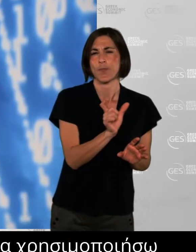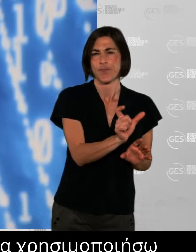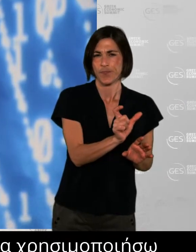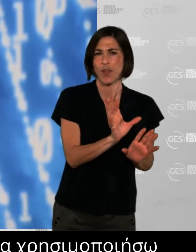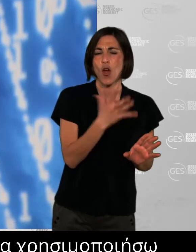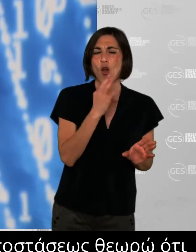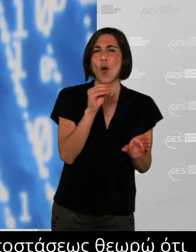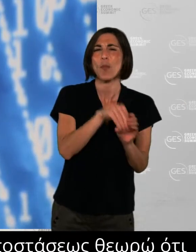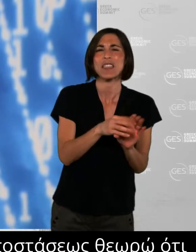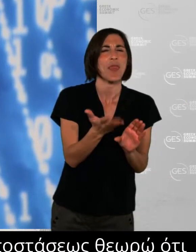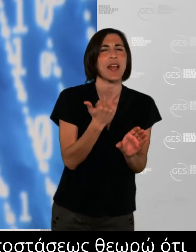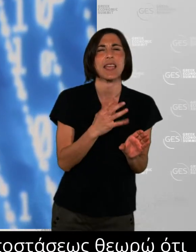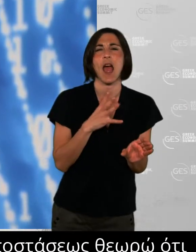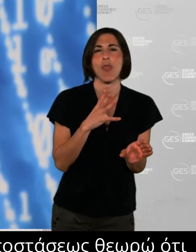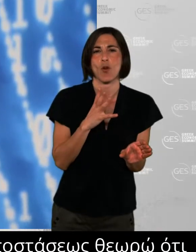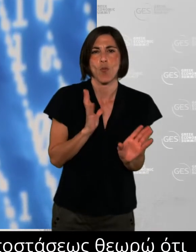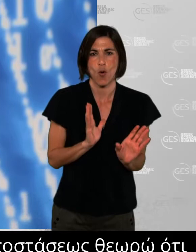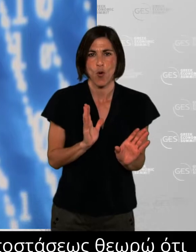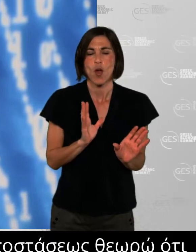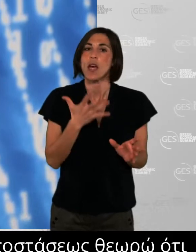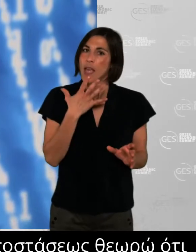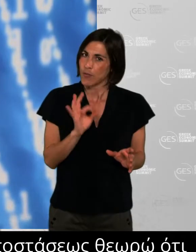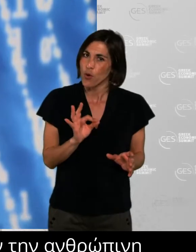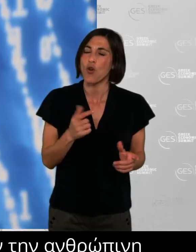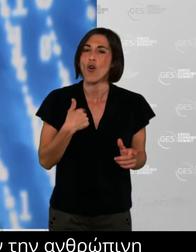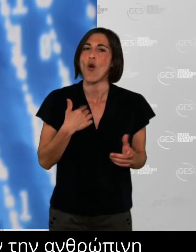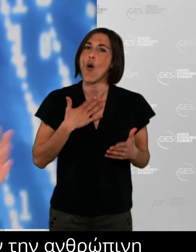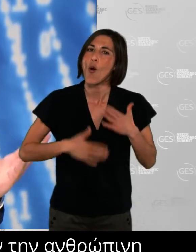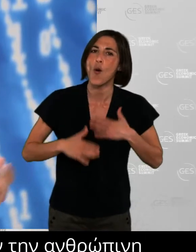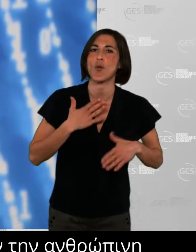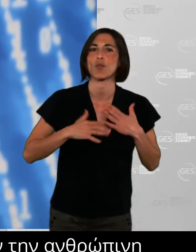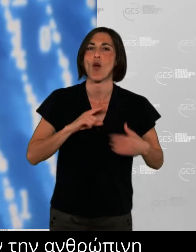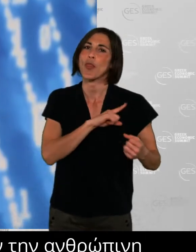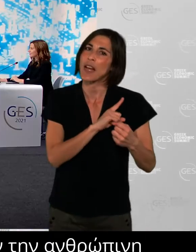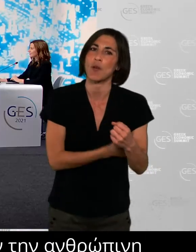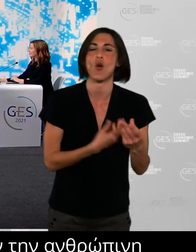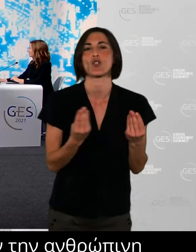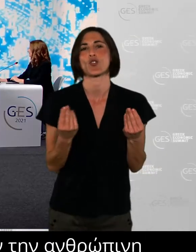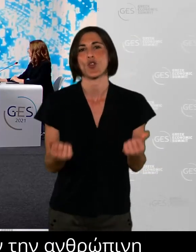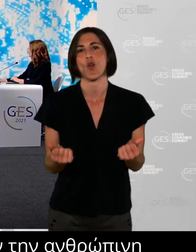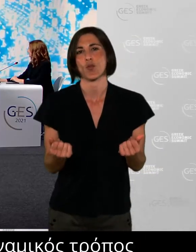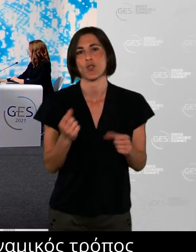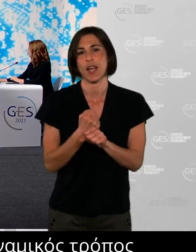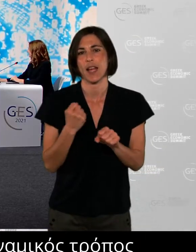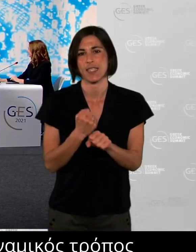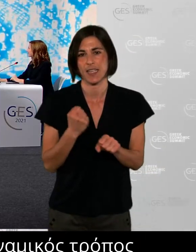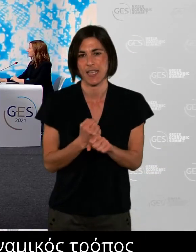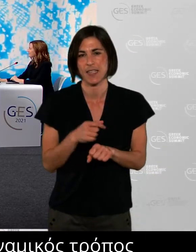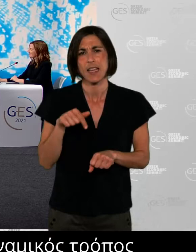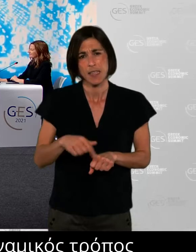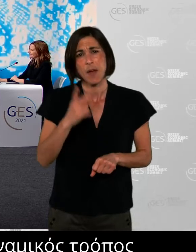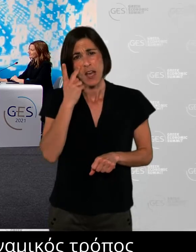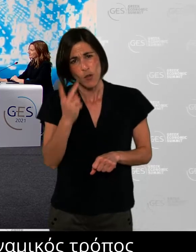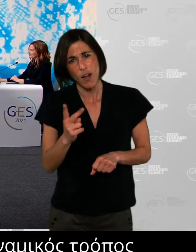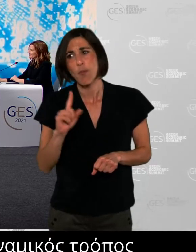dynamic uh I think you know even uh the event that we are today is flexible enough for uh Stephen to join uh remotely for us to be here today and we can